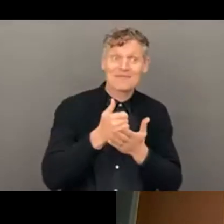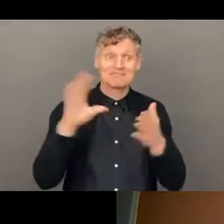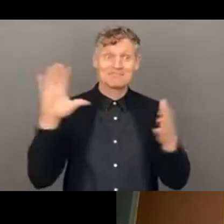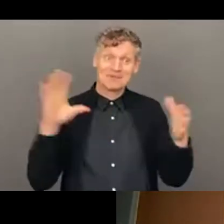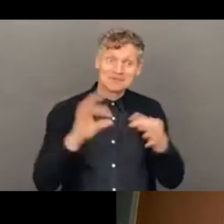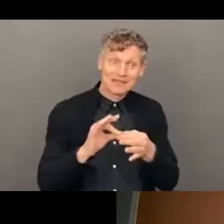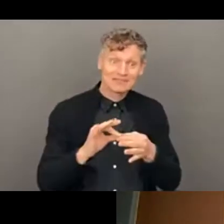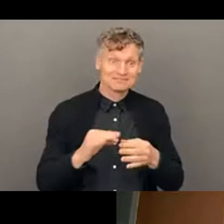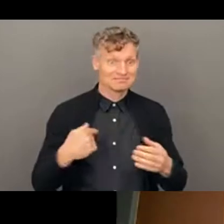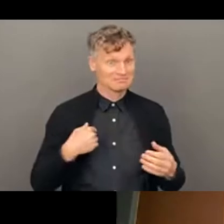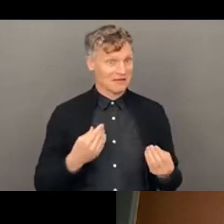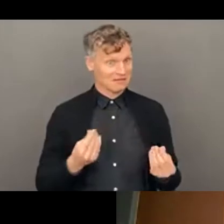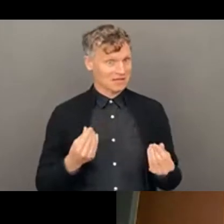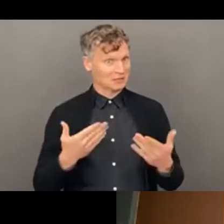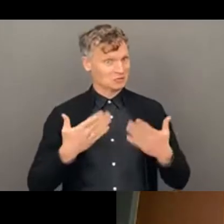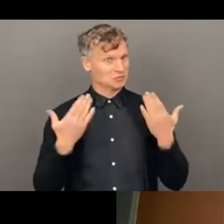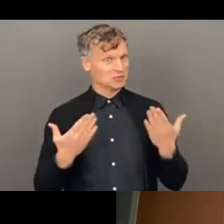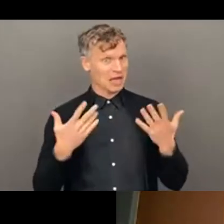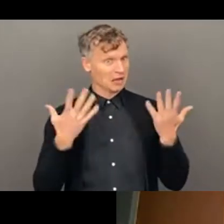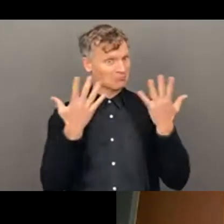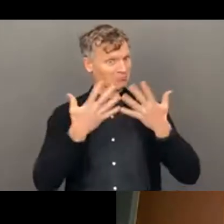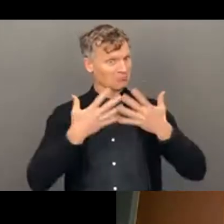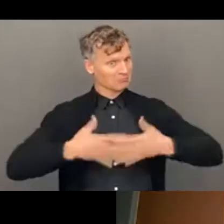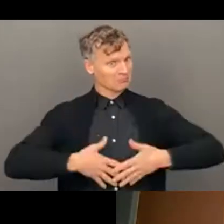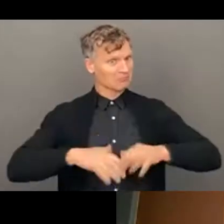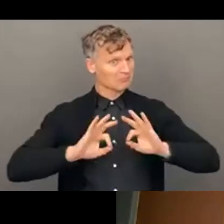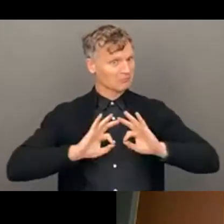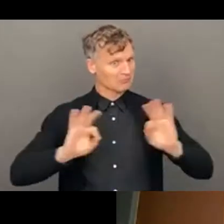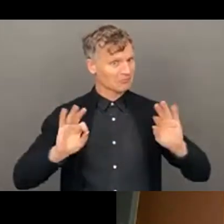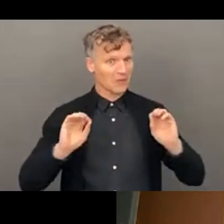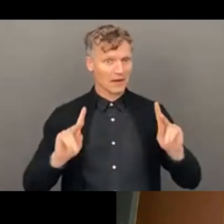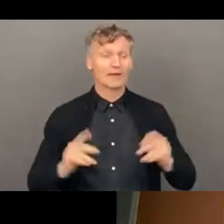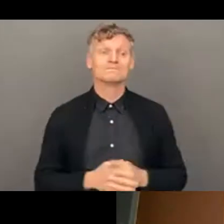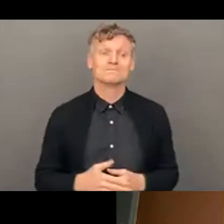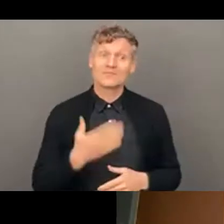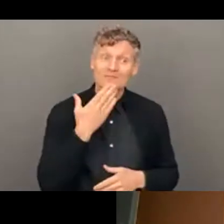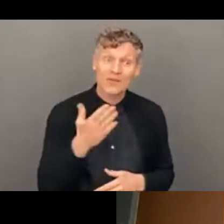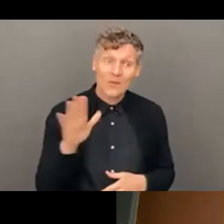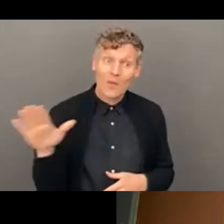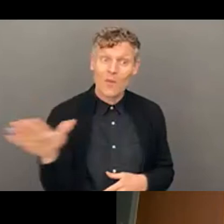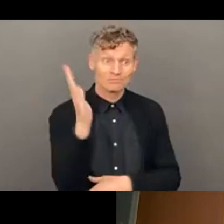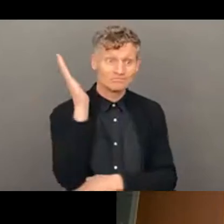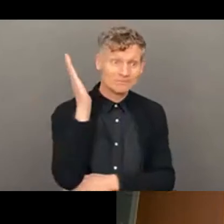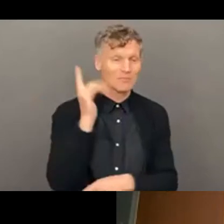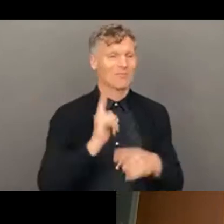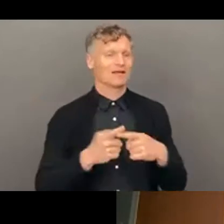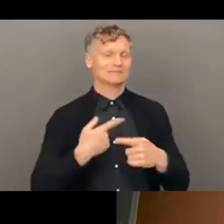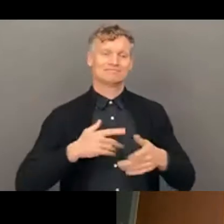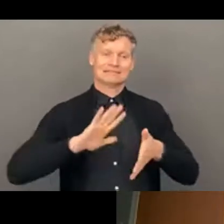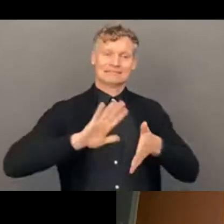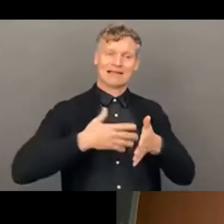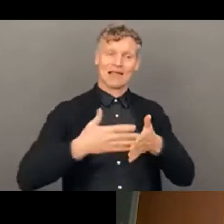went relatively smoothly. Um, and thanks to all the speakers and thanks very much for our sign language interpreters who